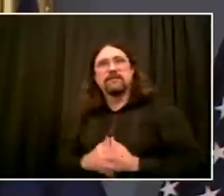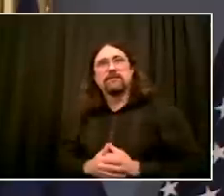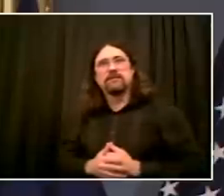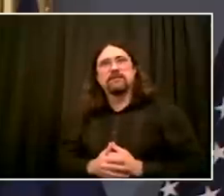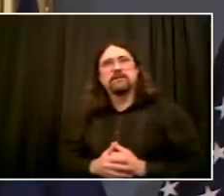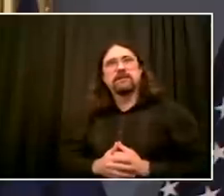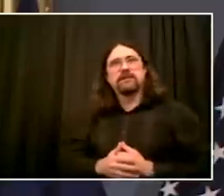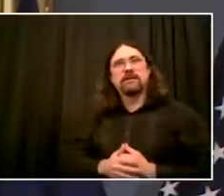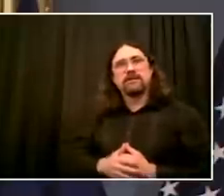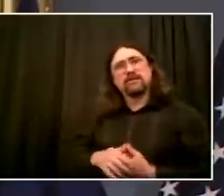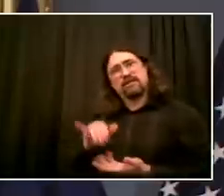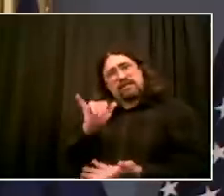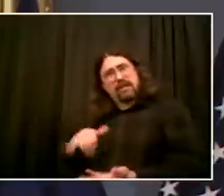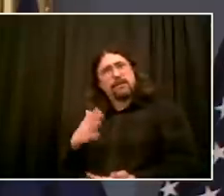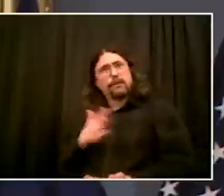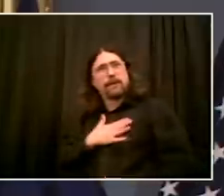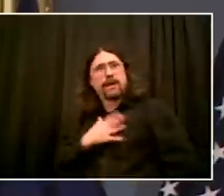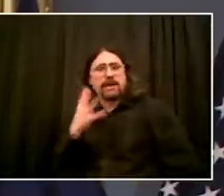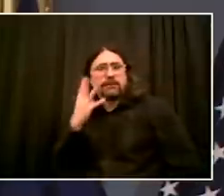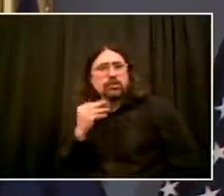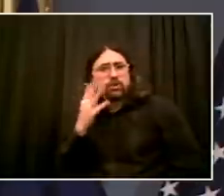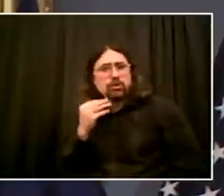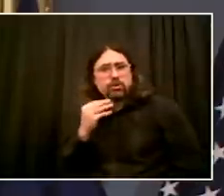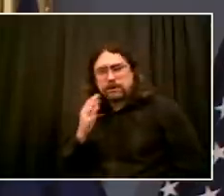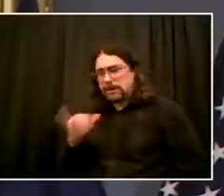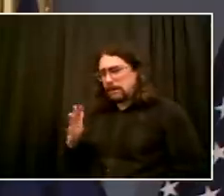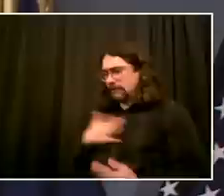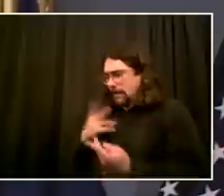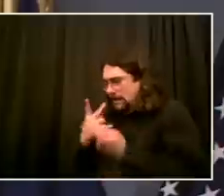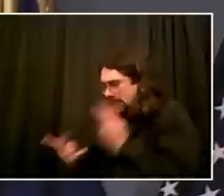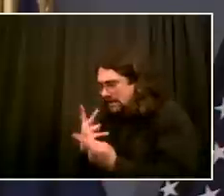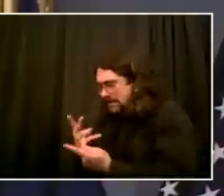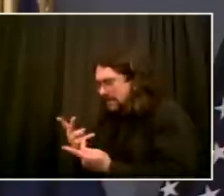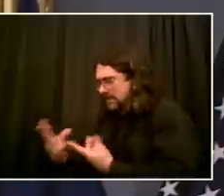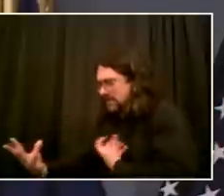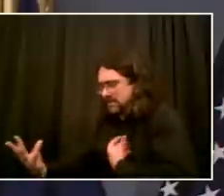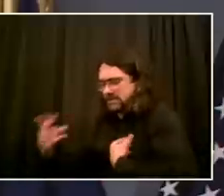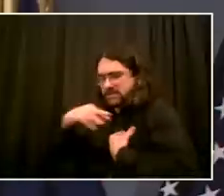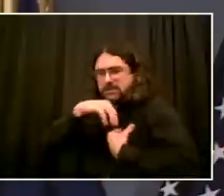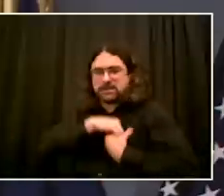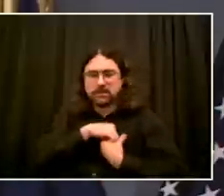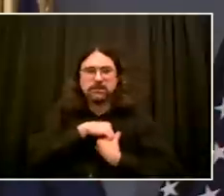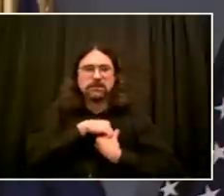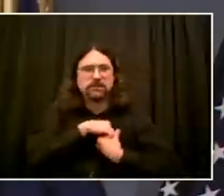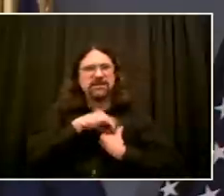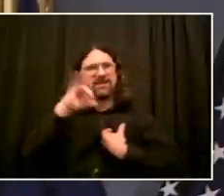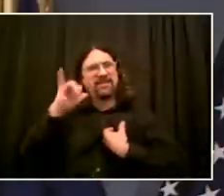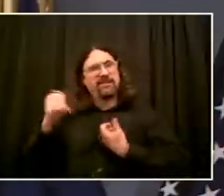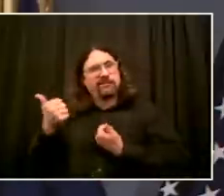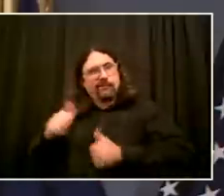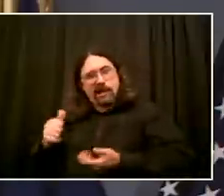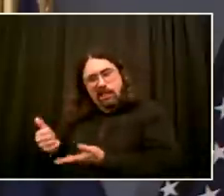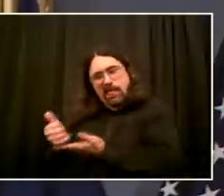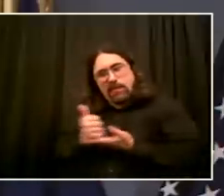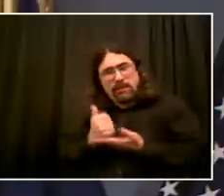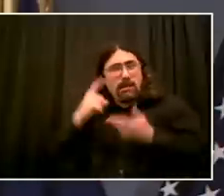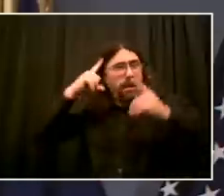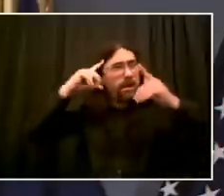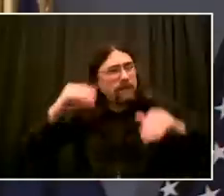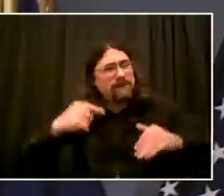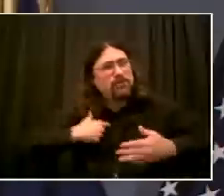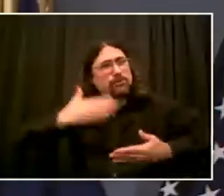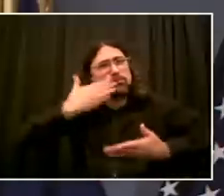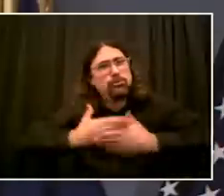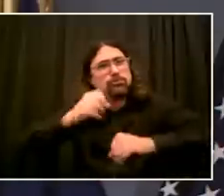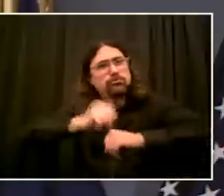oppression of people of color and acting on it more and more every day, period, while at the same time not dehumanizing the people who are